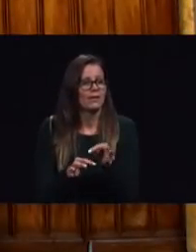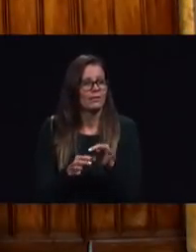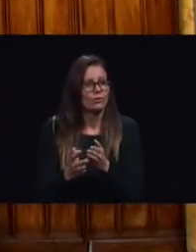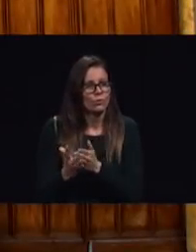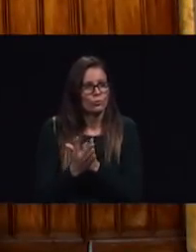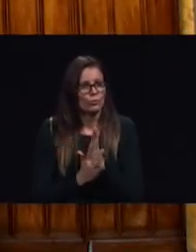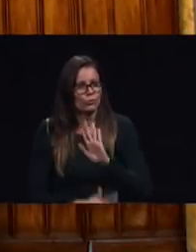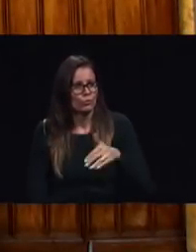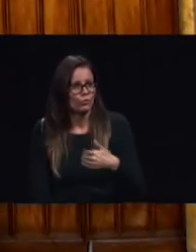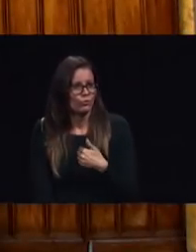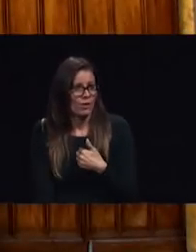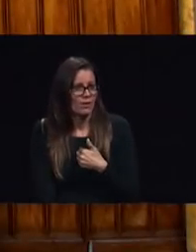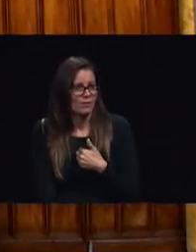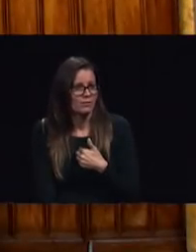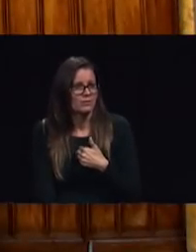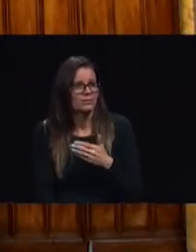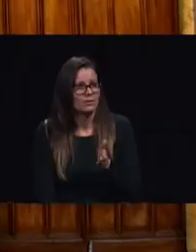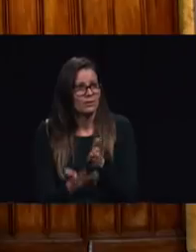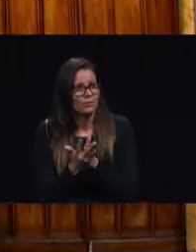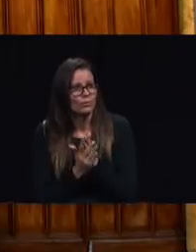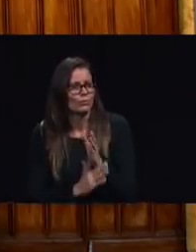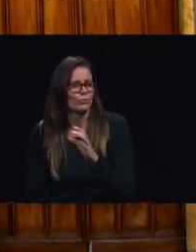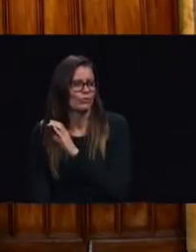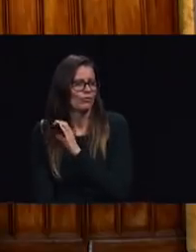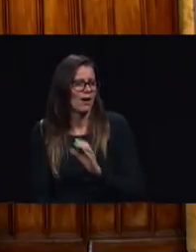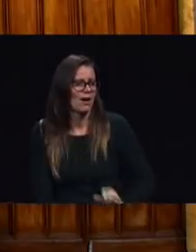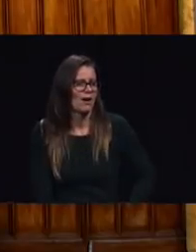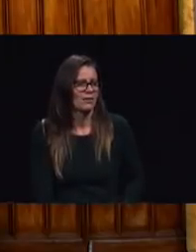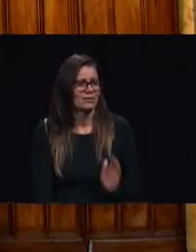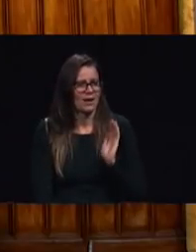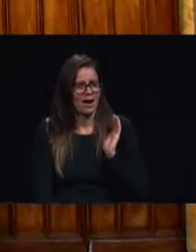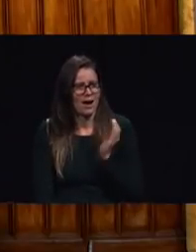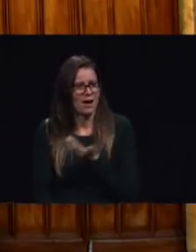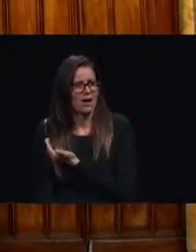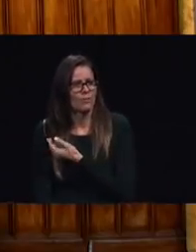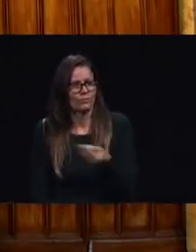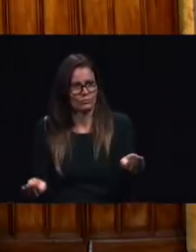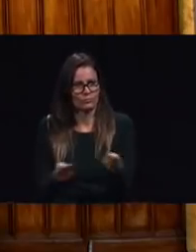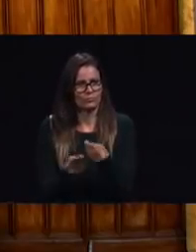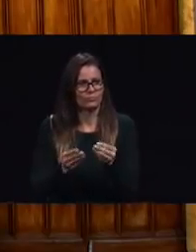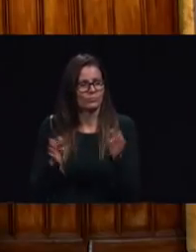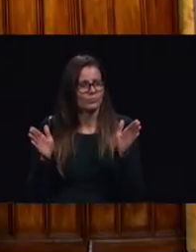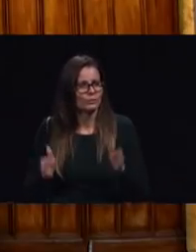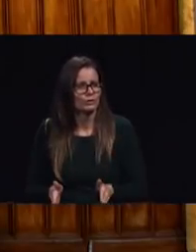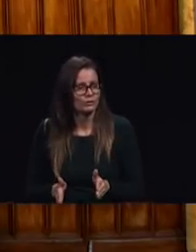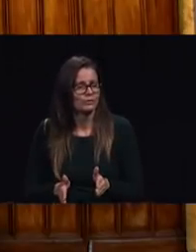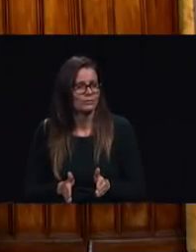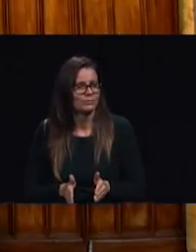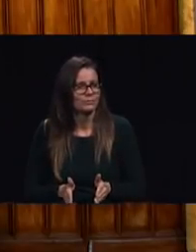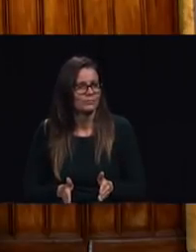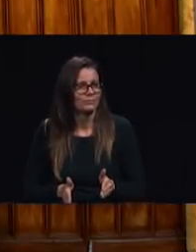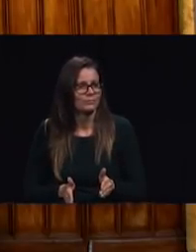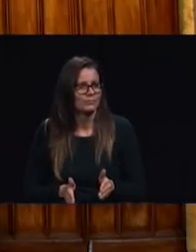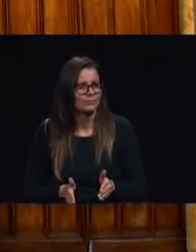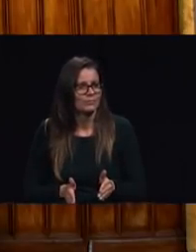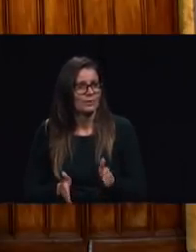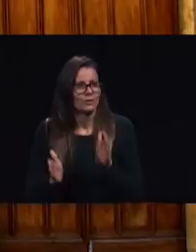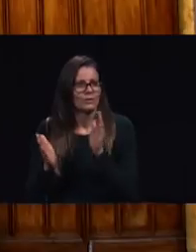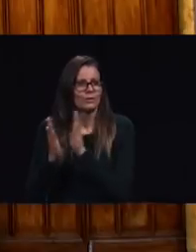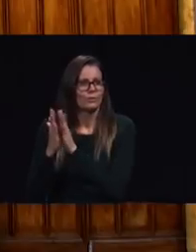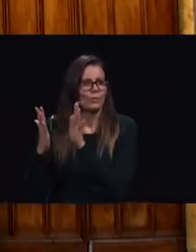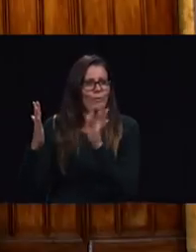solus christus christ is our only mediator soli deo gloria glory to god